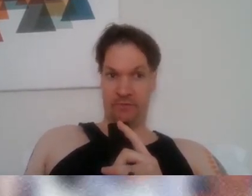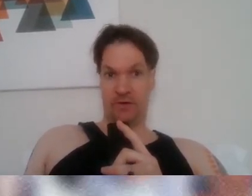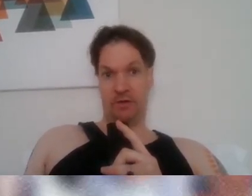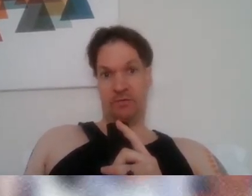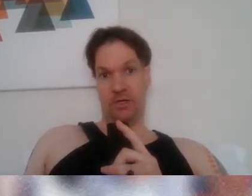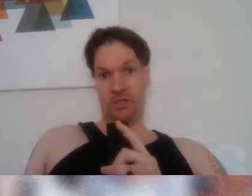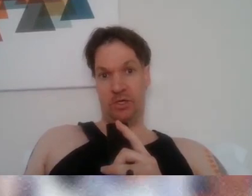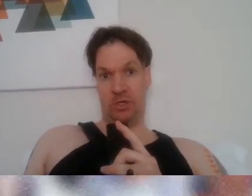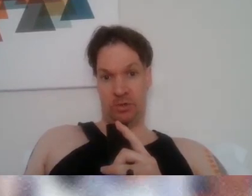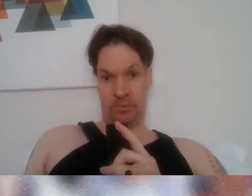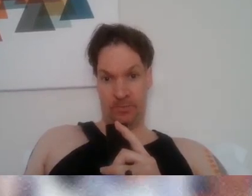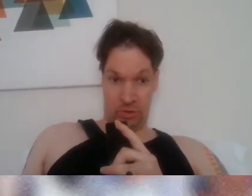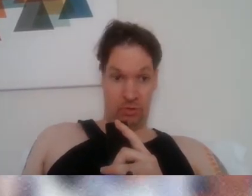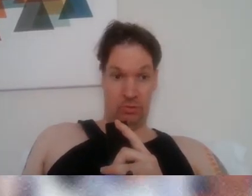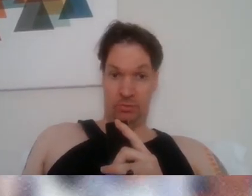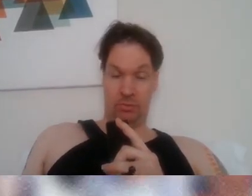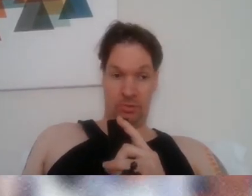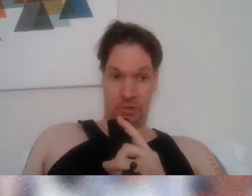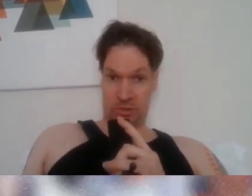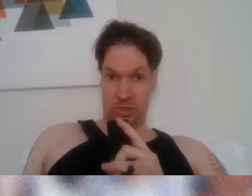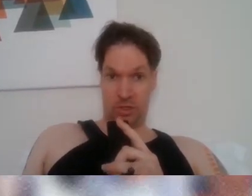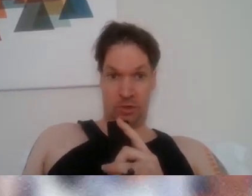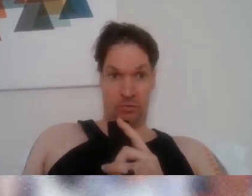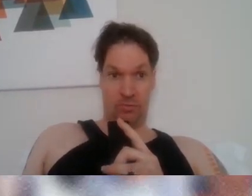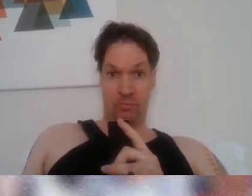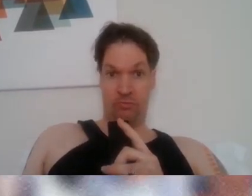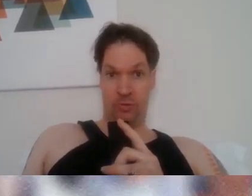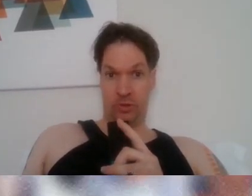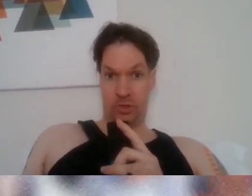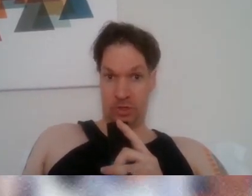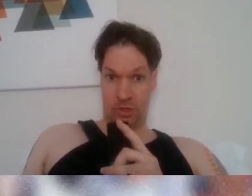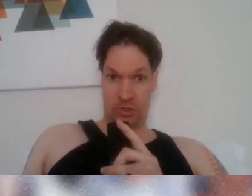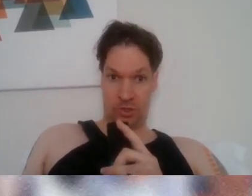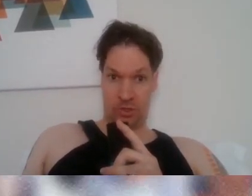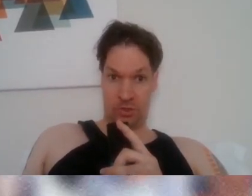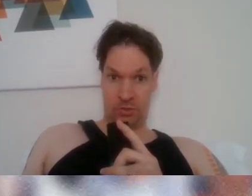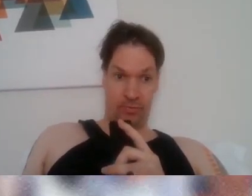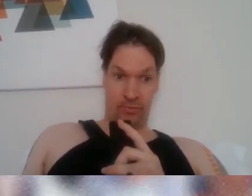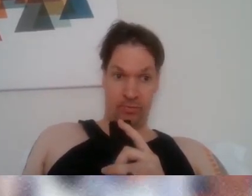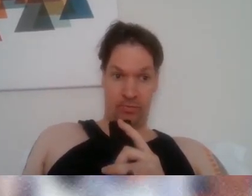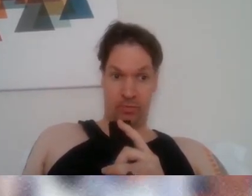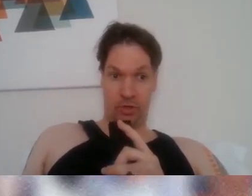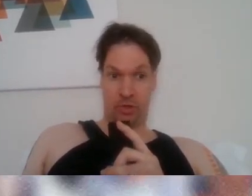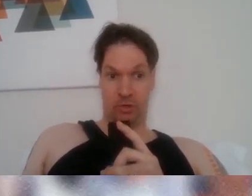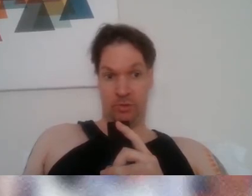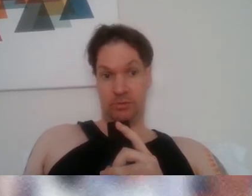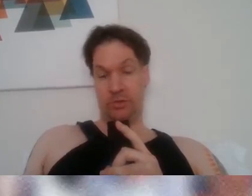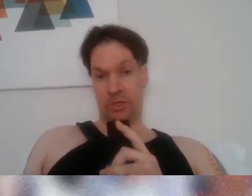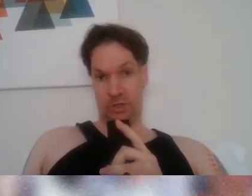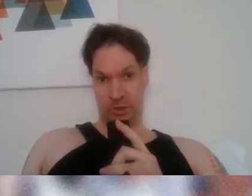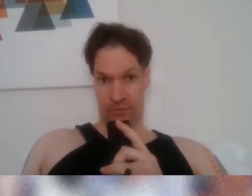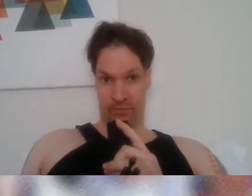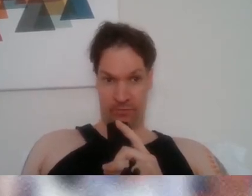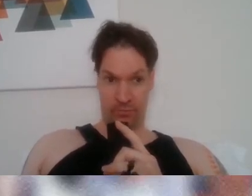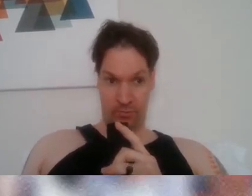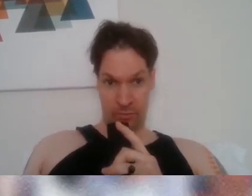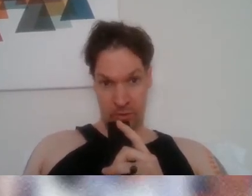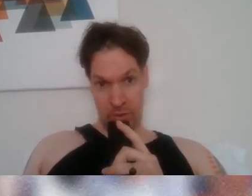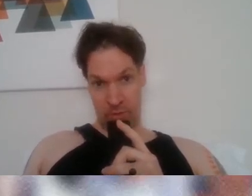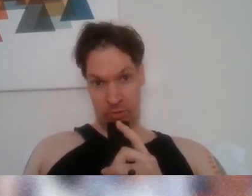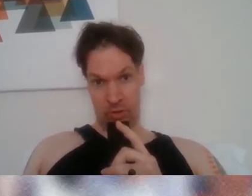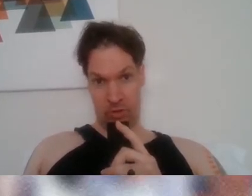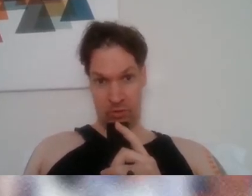65 last year. And this guy will not bring our chances of